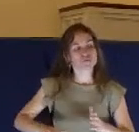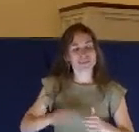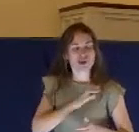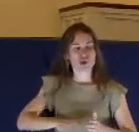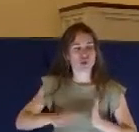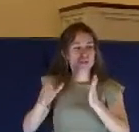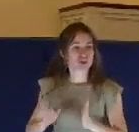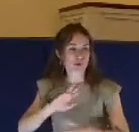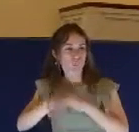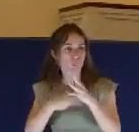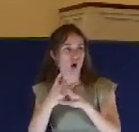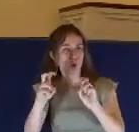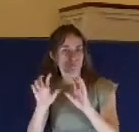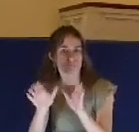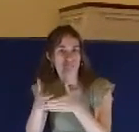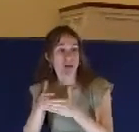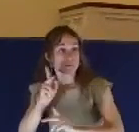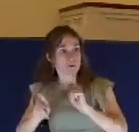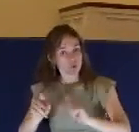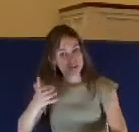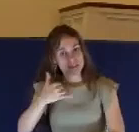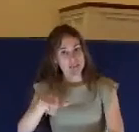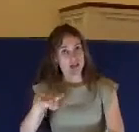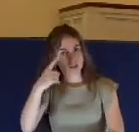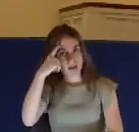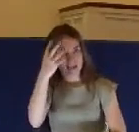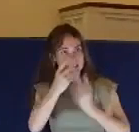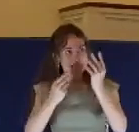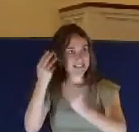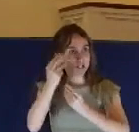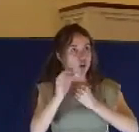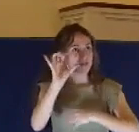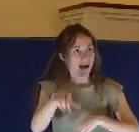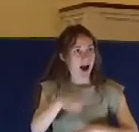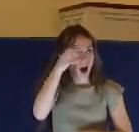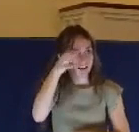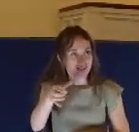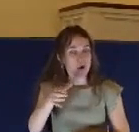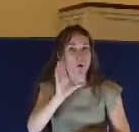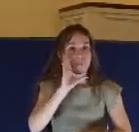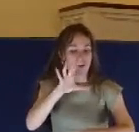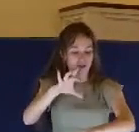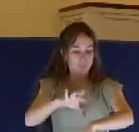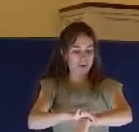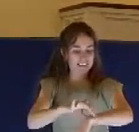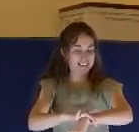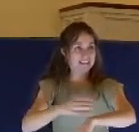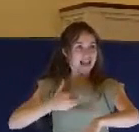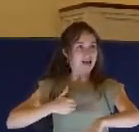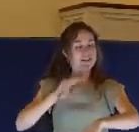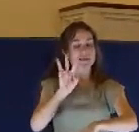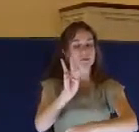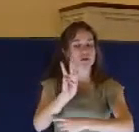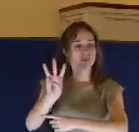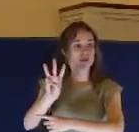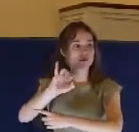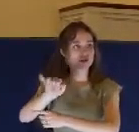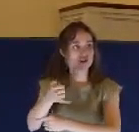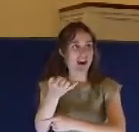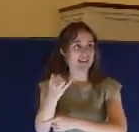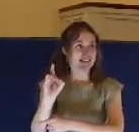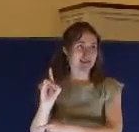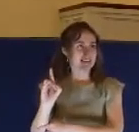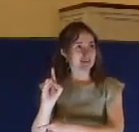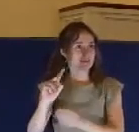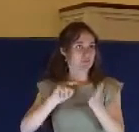take this very seriously. And that is where people would wear these bracelets that had on it, WWJD.